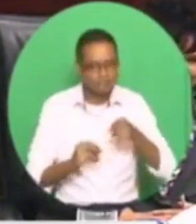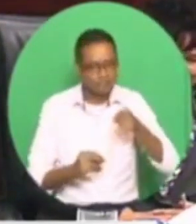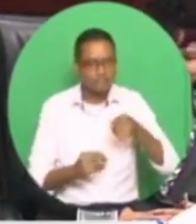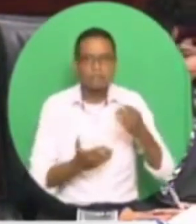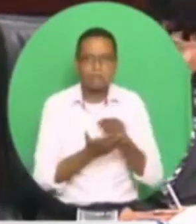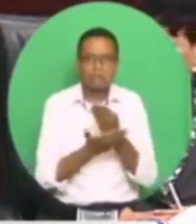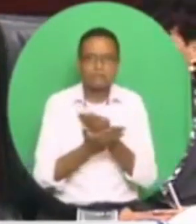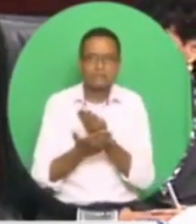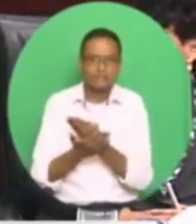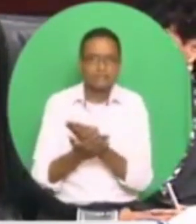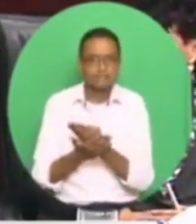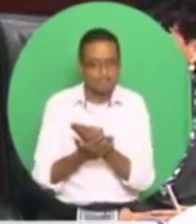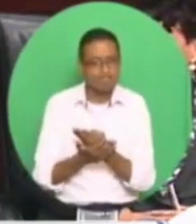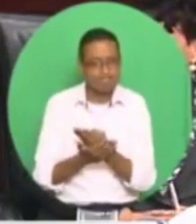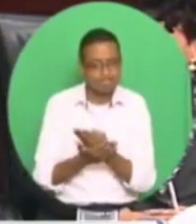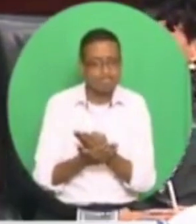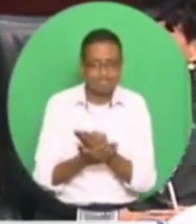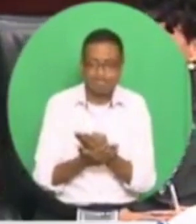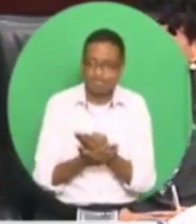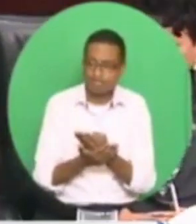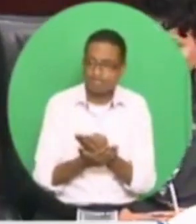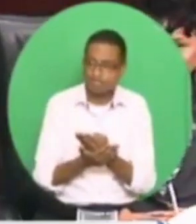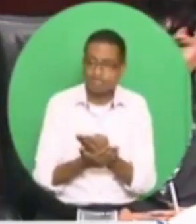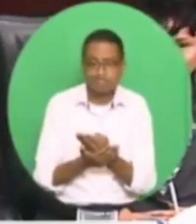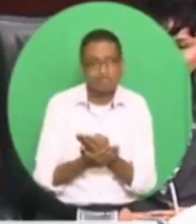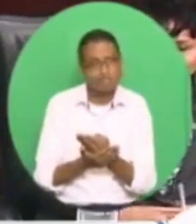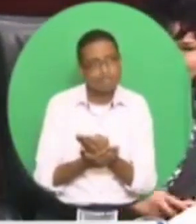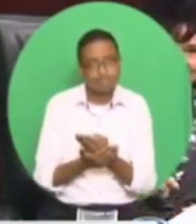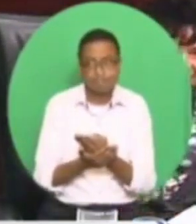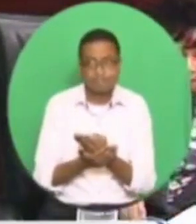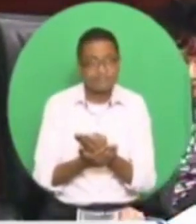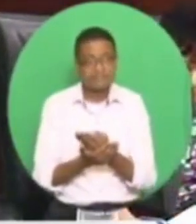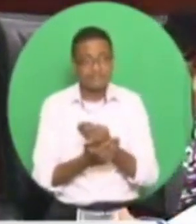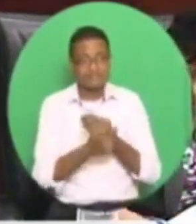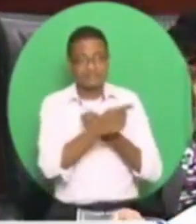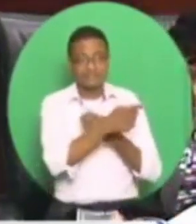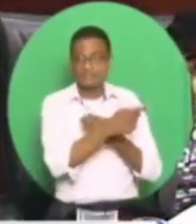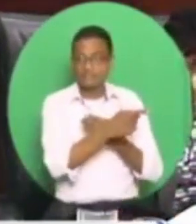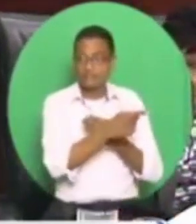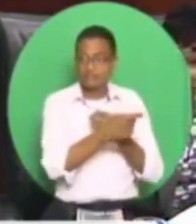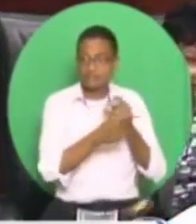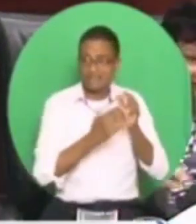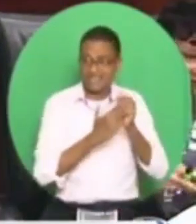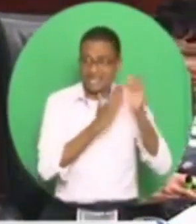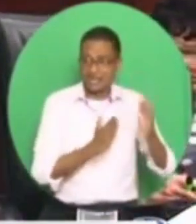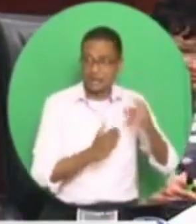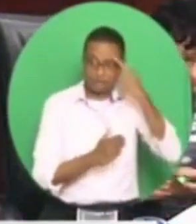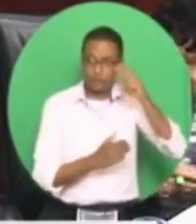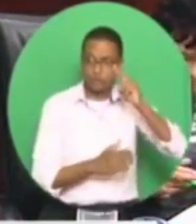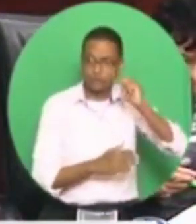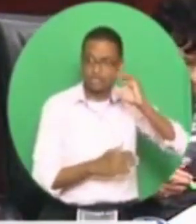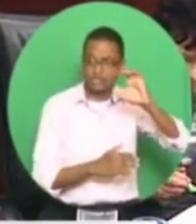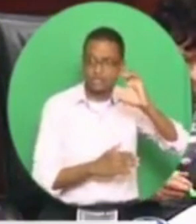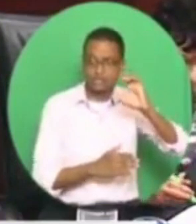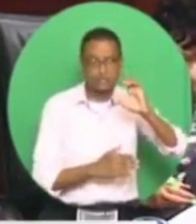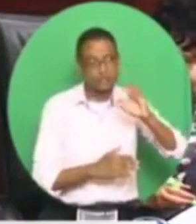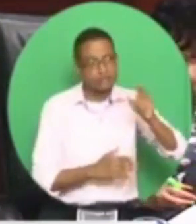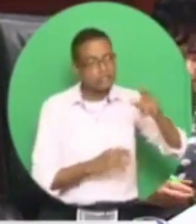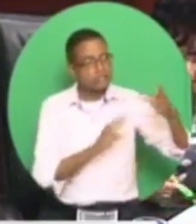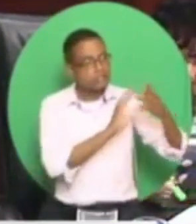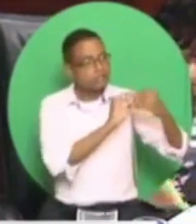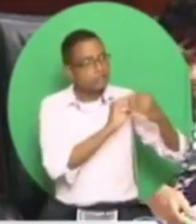budget, Madam Speaker, and I agree with the member. You know, when the member for Separia finished, there was a response from Laventil West.